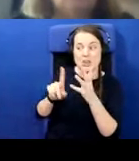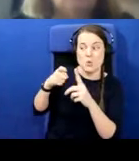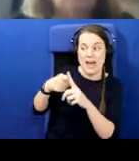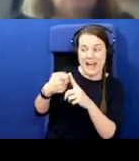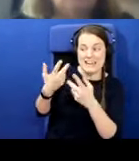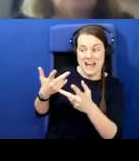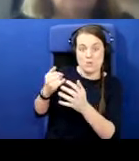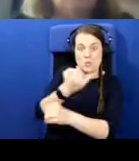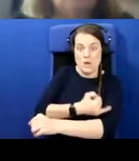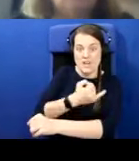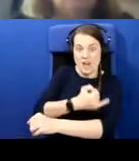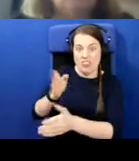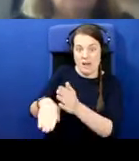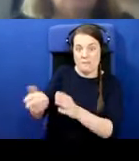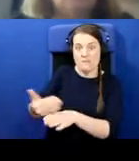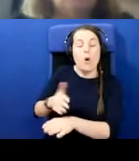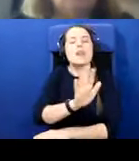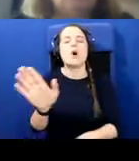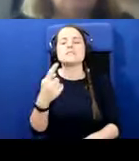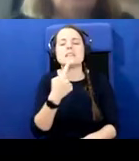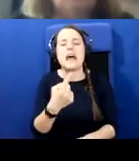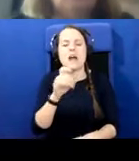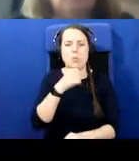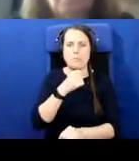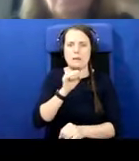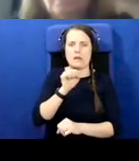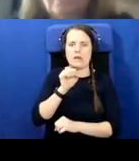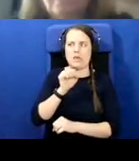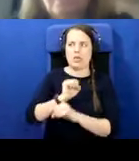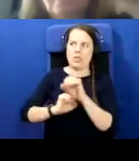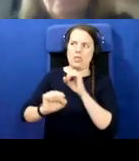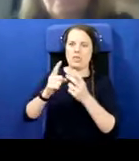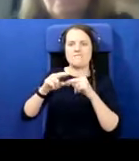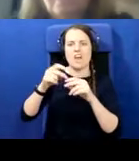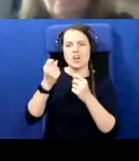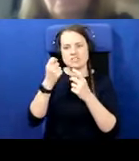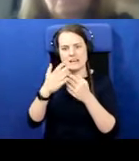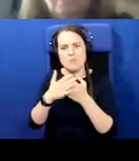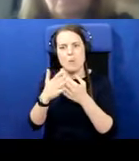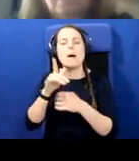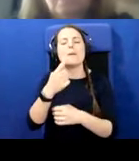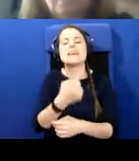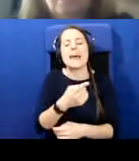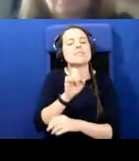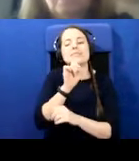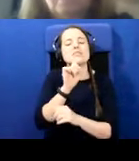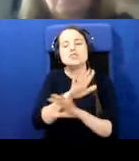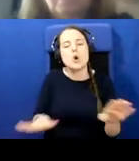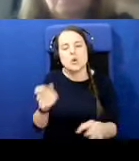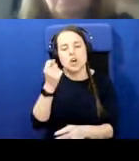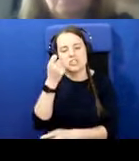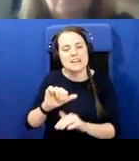was. And I'm not, by the way, saying it would be disconcerting to them if they did understand it more. I'm just saying that they don't understand it particularly well.